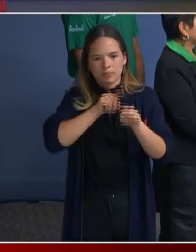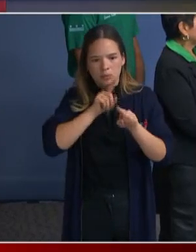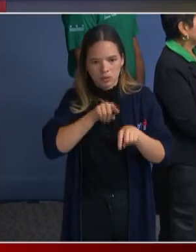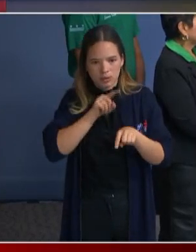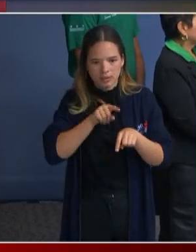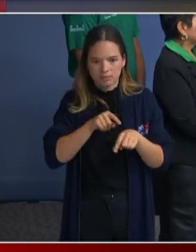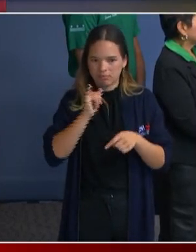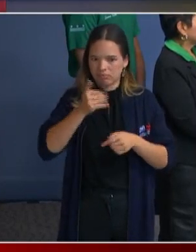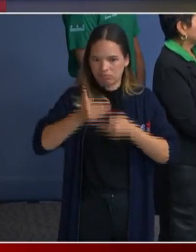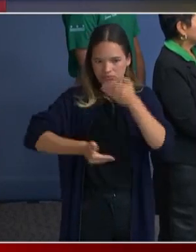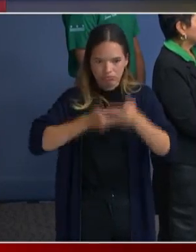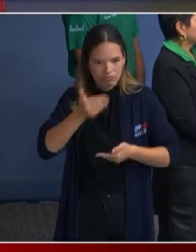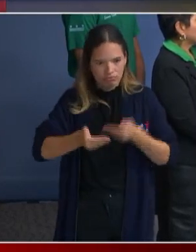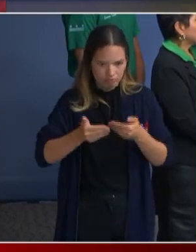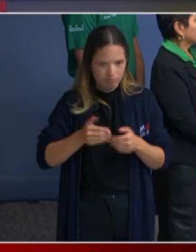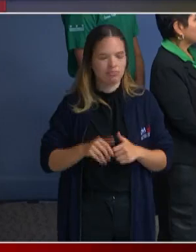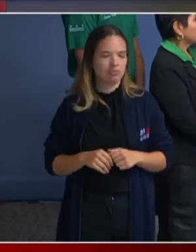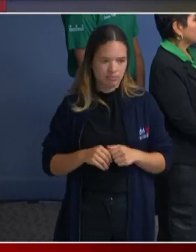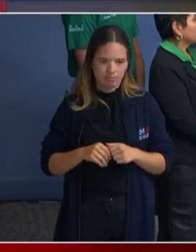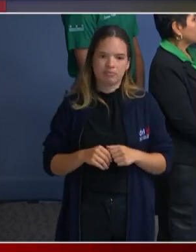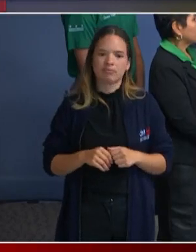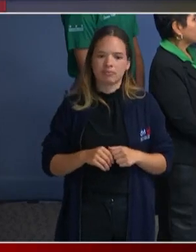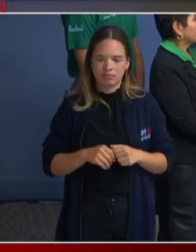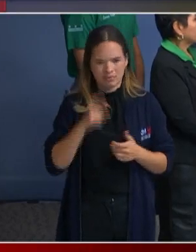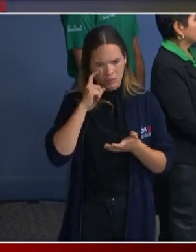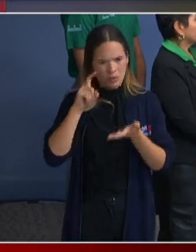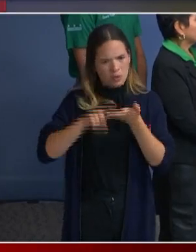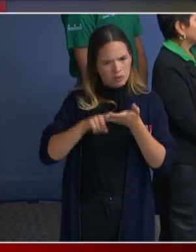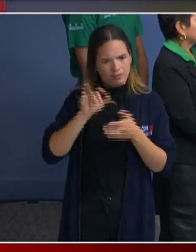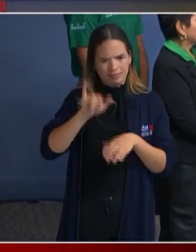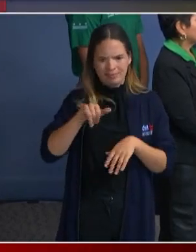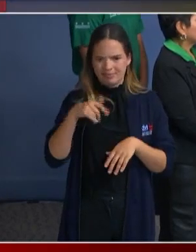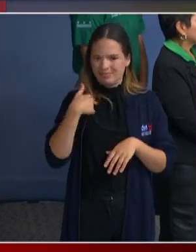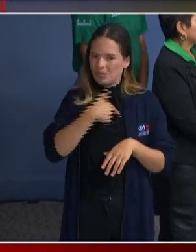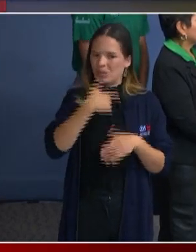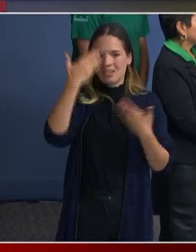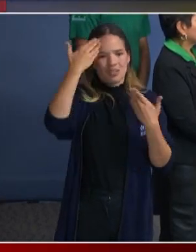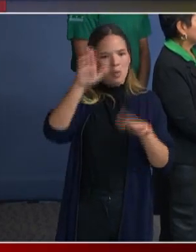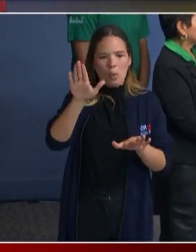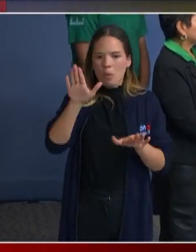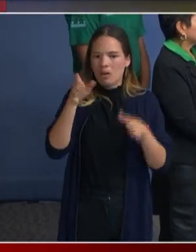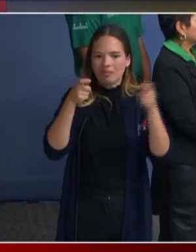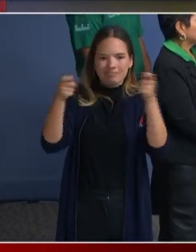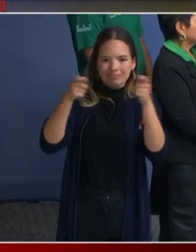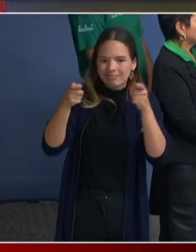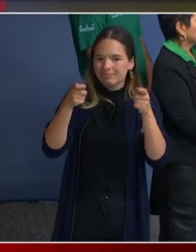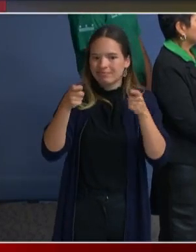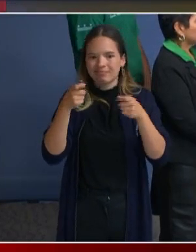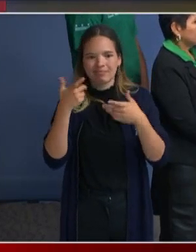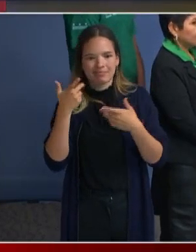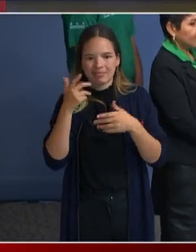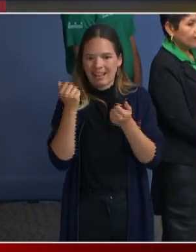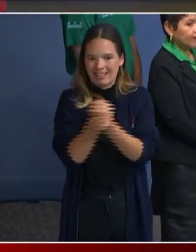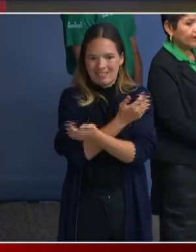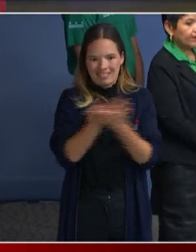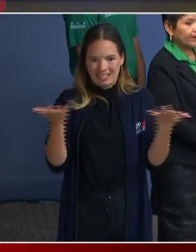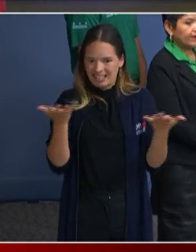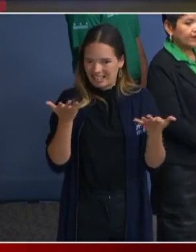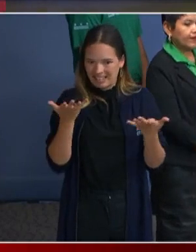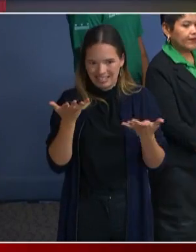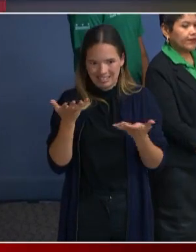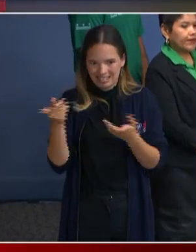recognize that we don't know and we have no control on all that is coming towards the district.